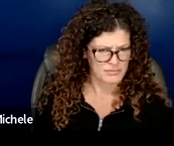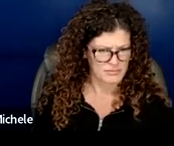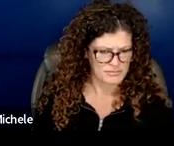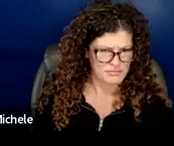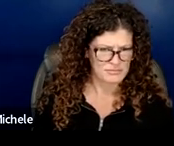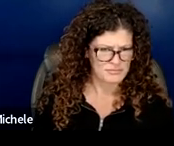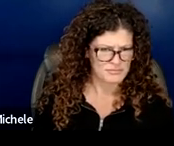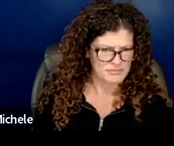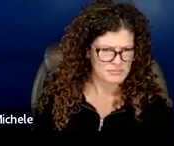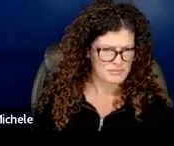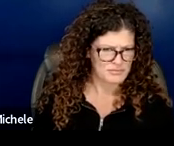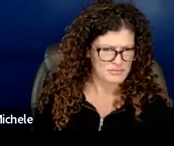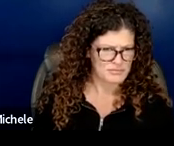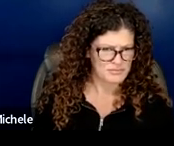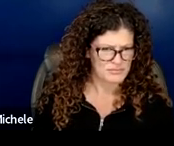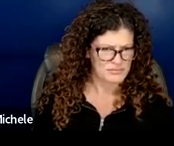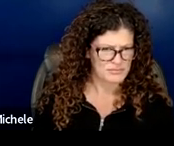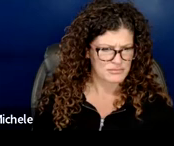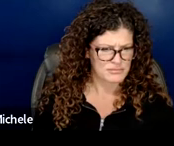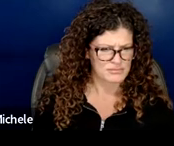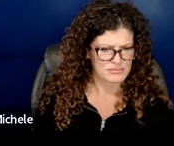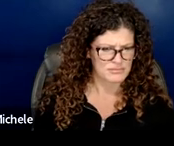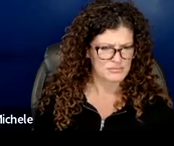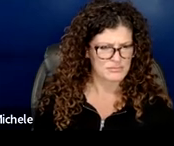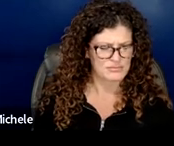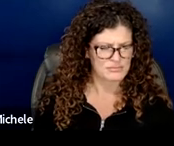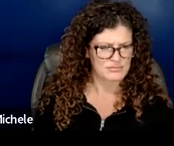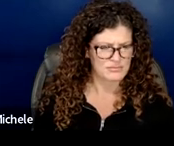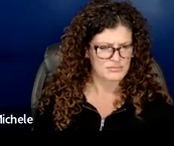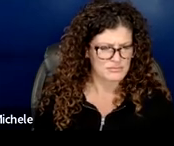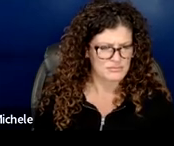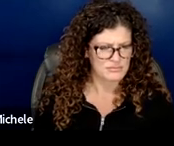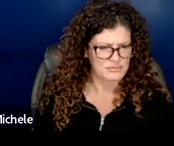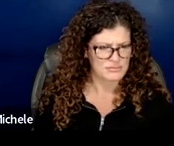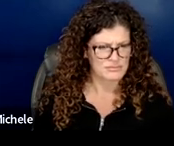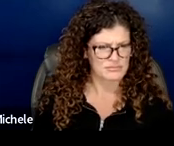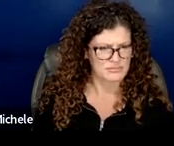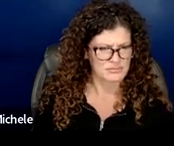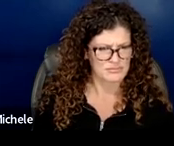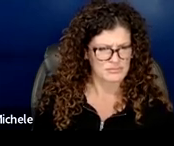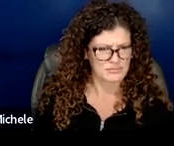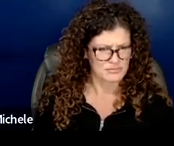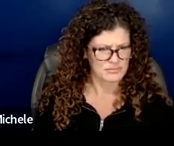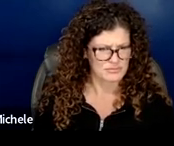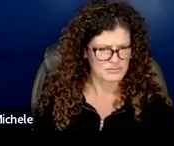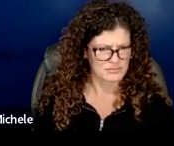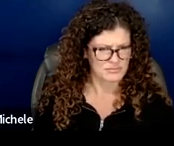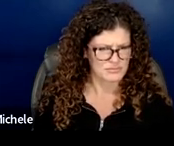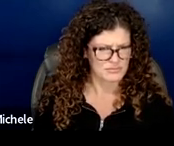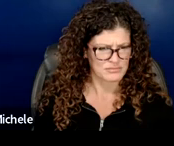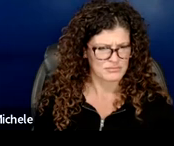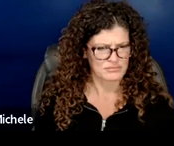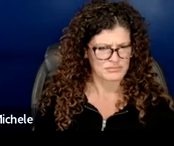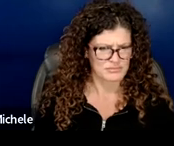up those schools basically that are labeled in that category so so we have a whole bunch of really great suggestions on the table is